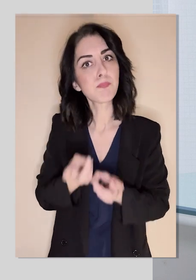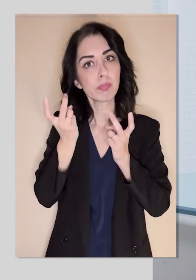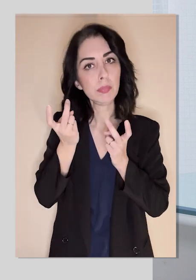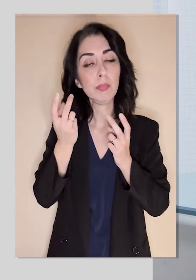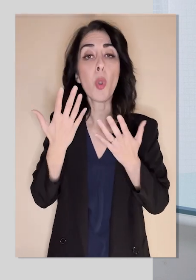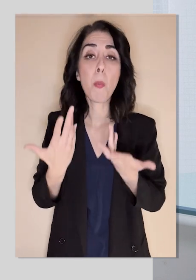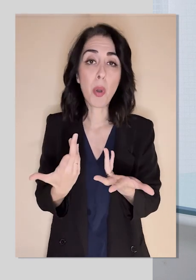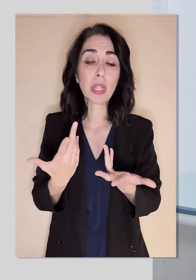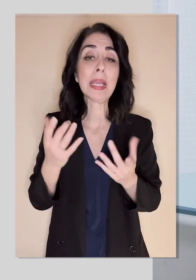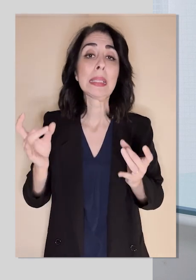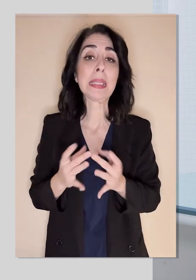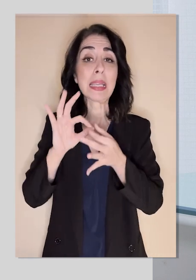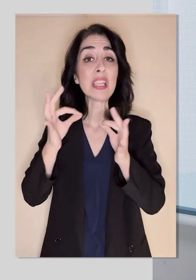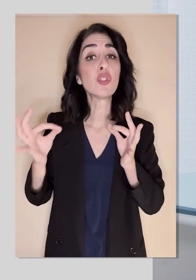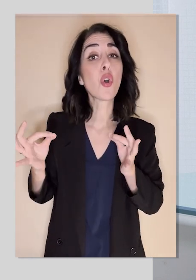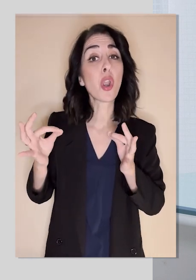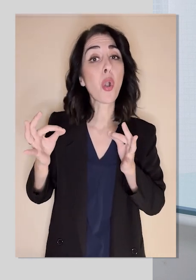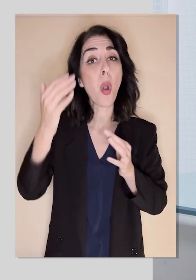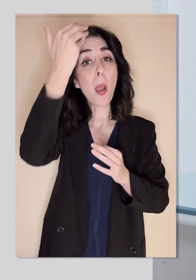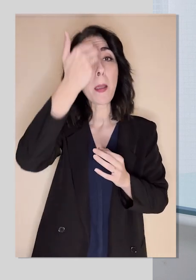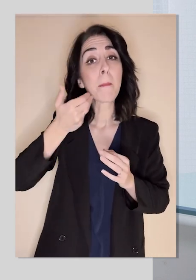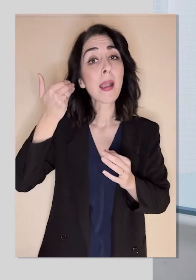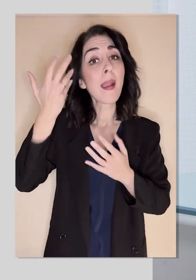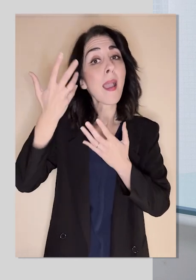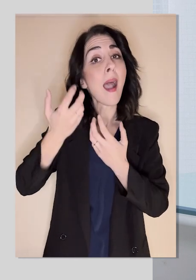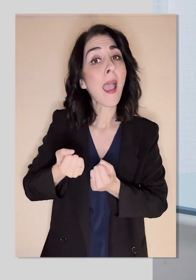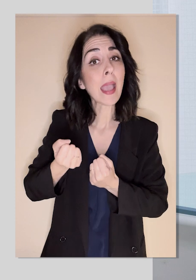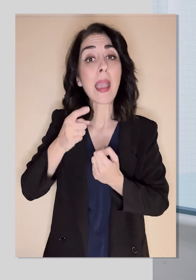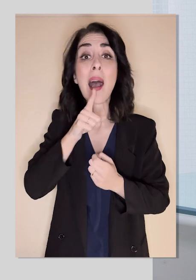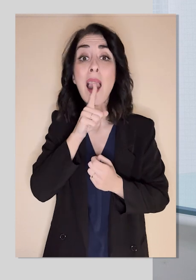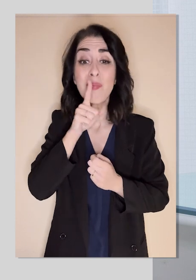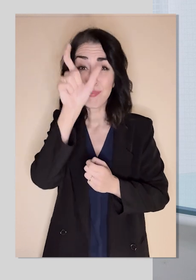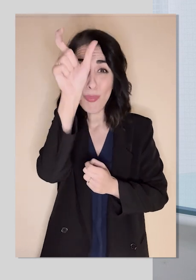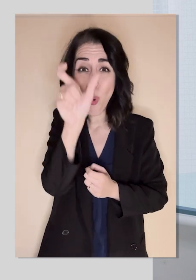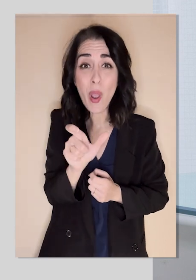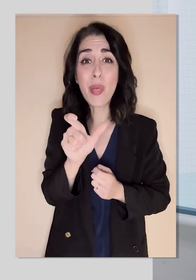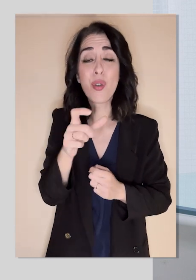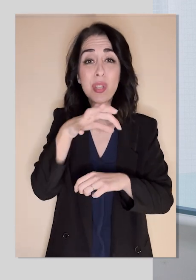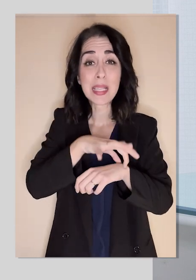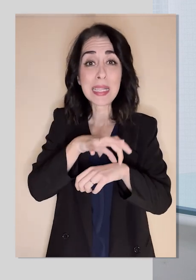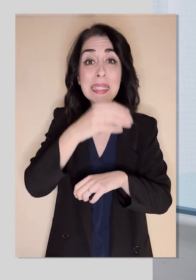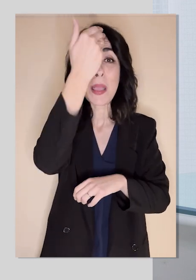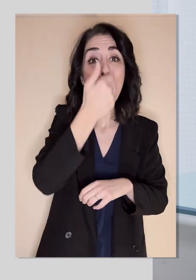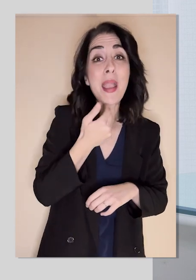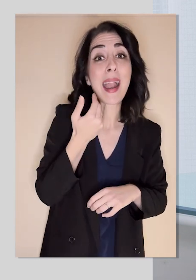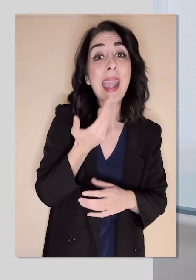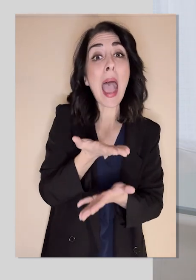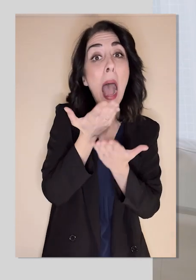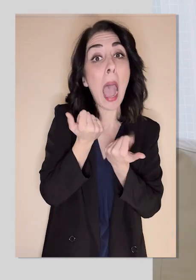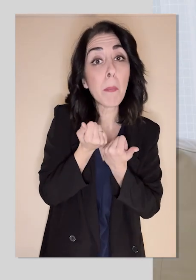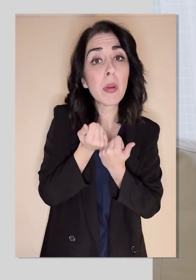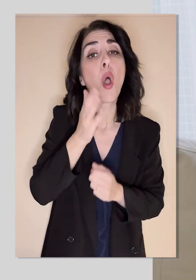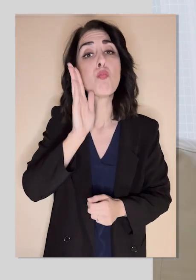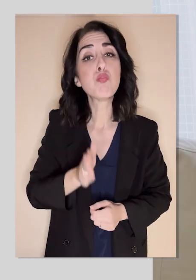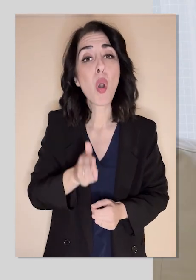experienced anything that could be classified as migraine, could this person have vestibular migraine in your opinion? That's an interesting